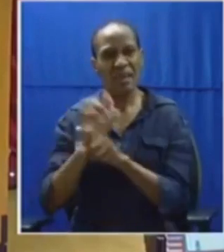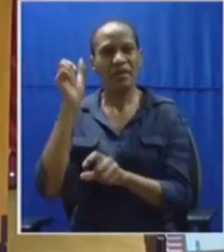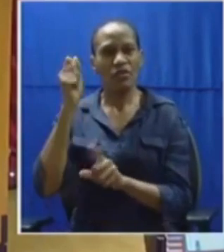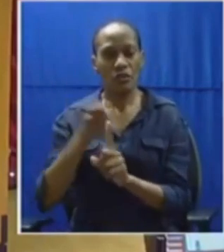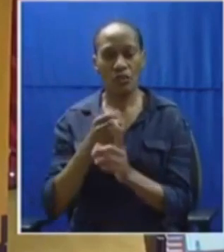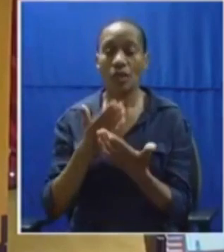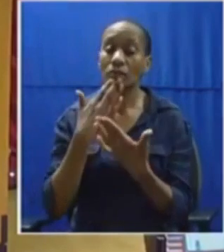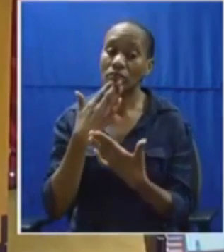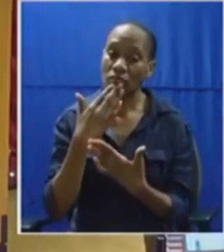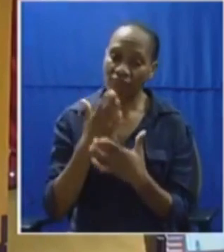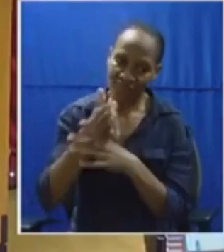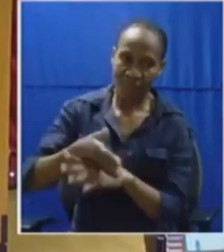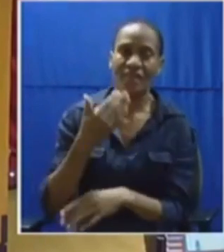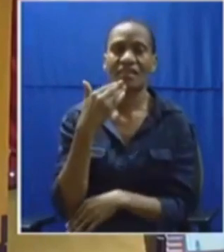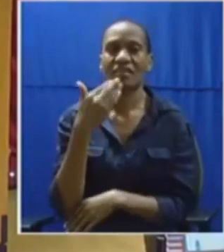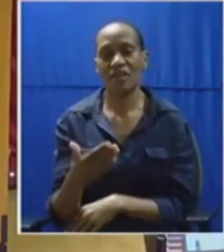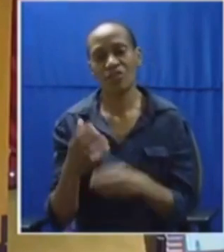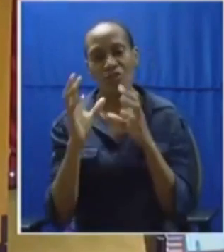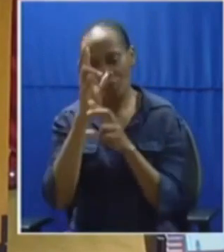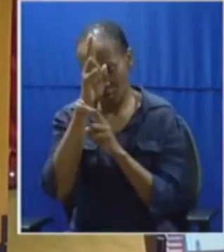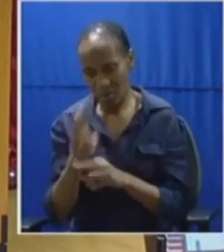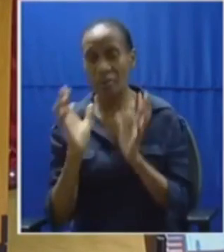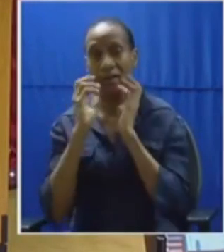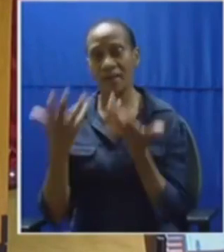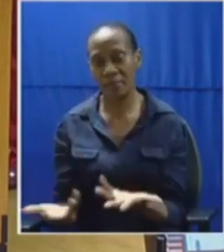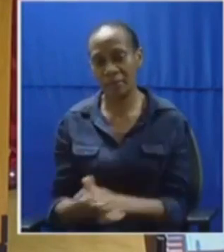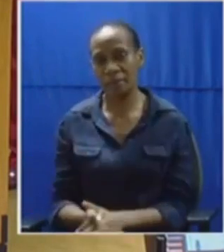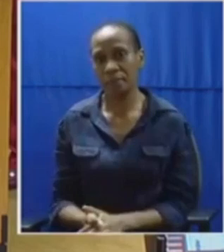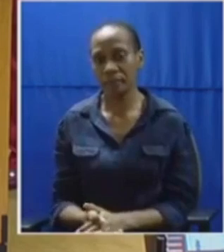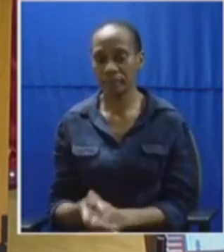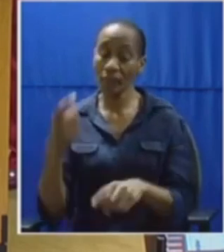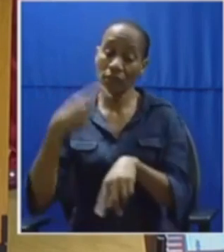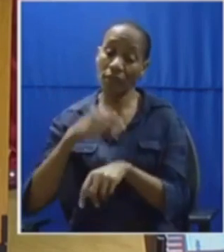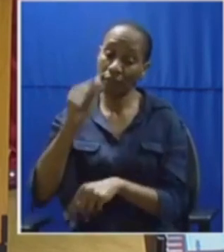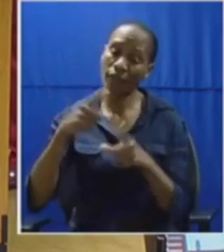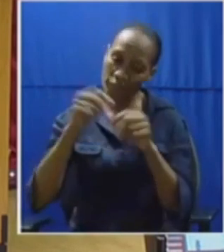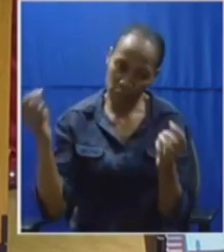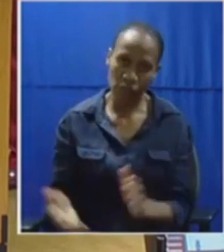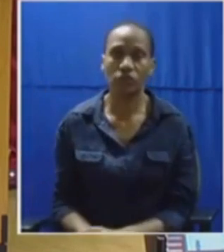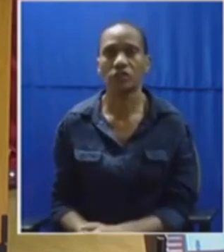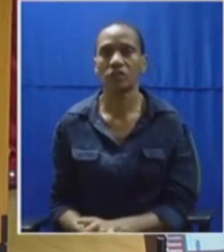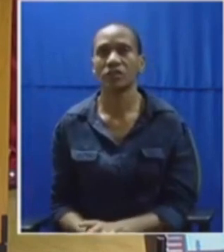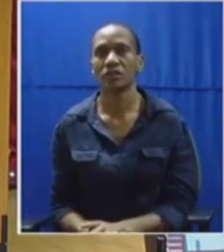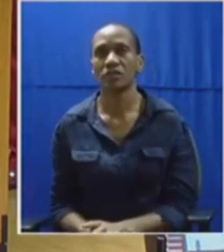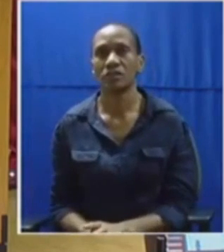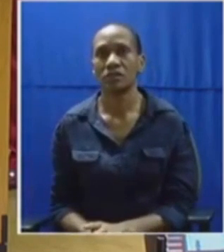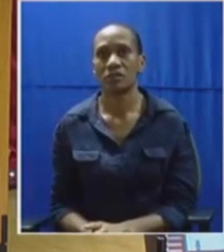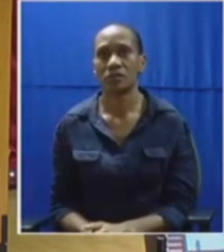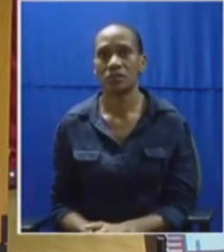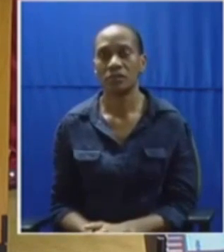tool it's a non-negotiable cardinal pillar which were prepared to lay our lives so